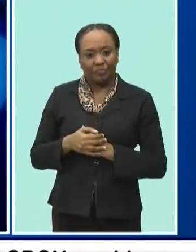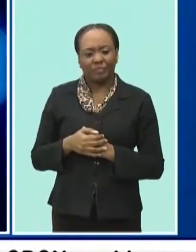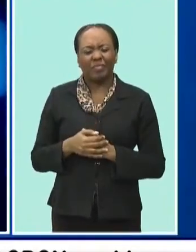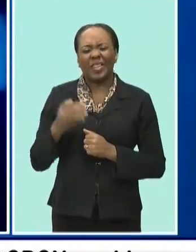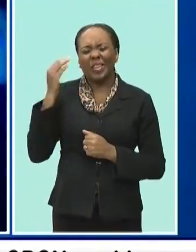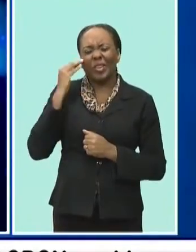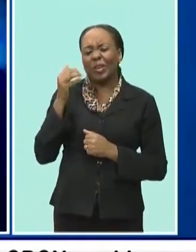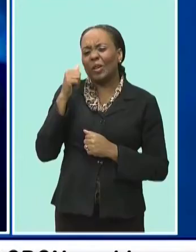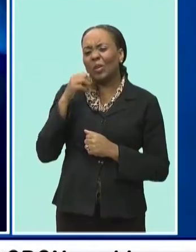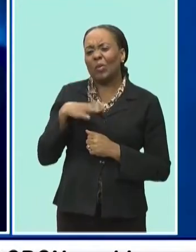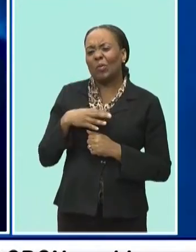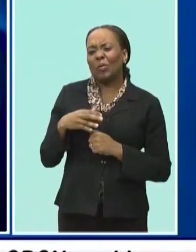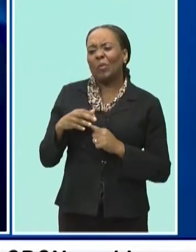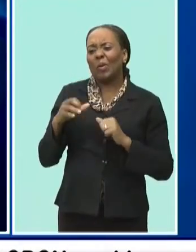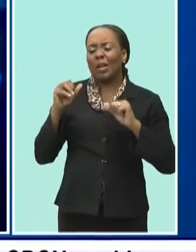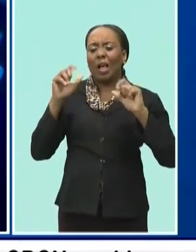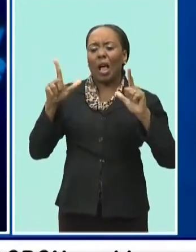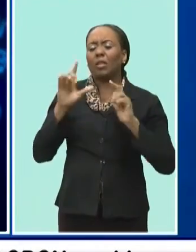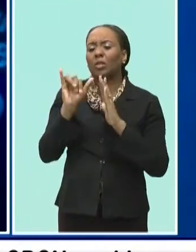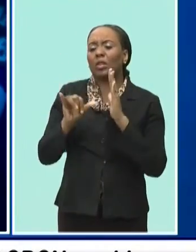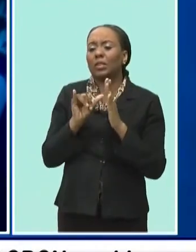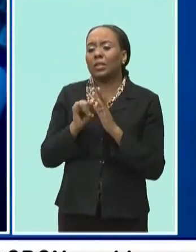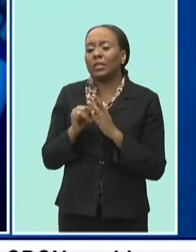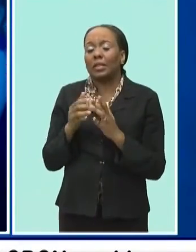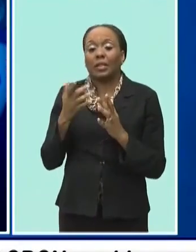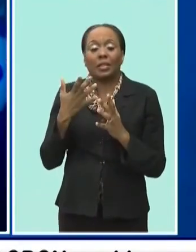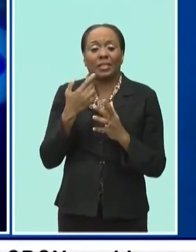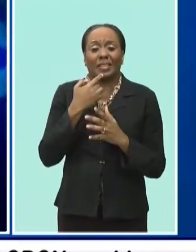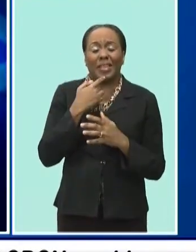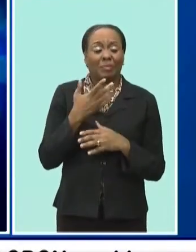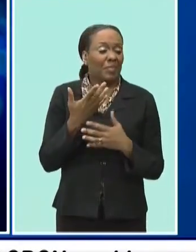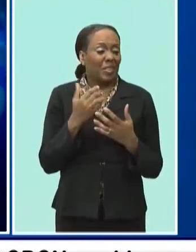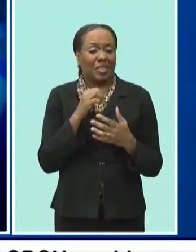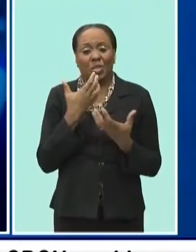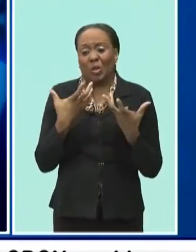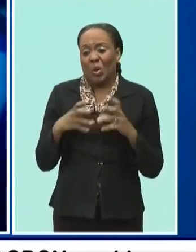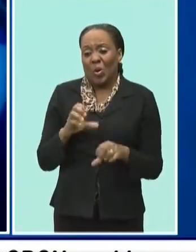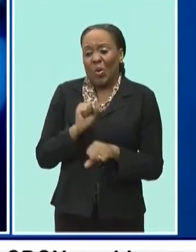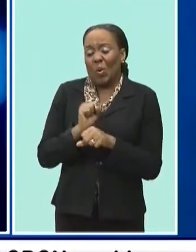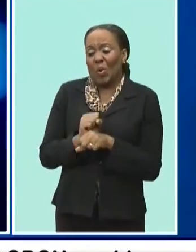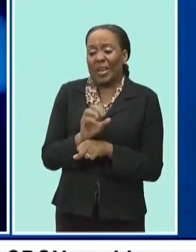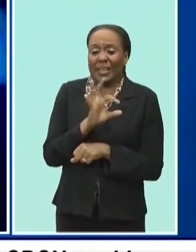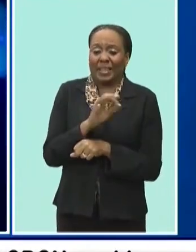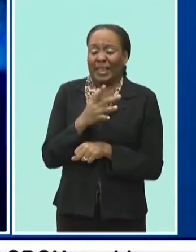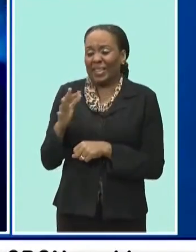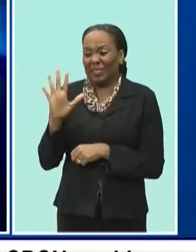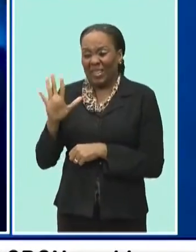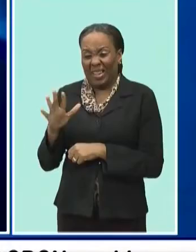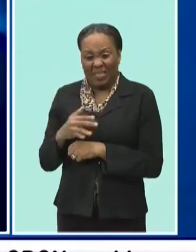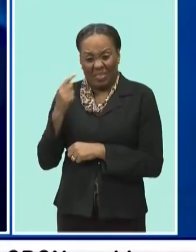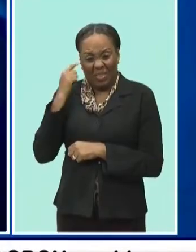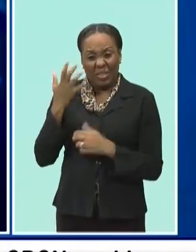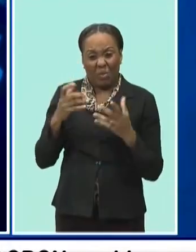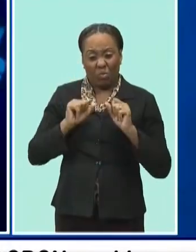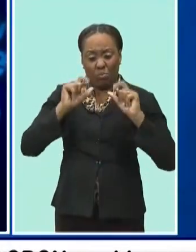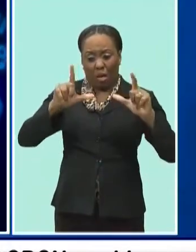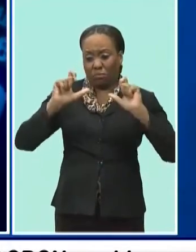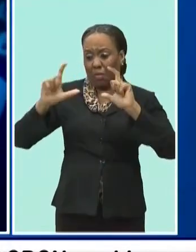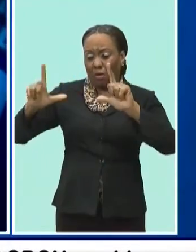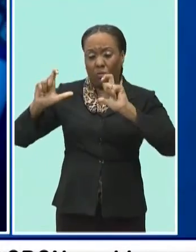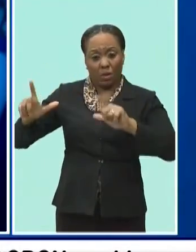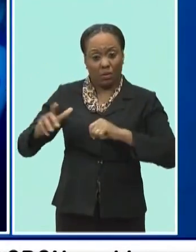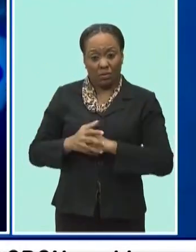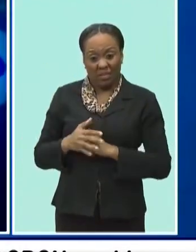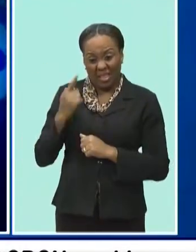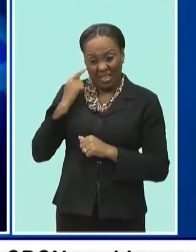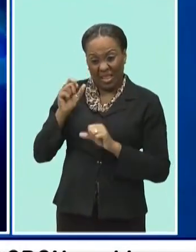blogger, she kind of had a thing going with that 9 to 5 not really being the best idea. Do you think blogging could be a